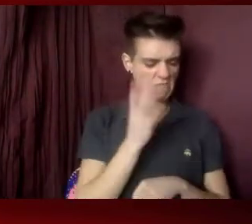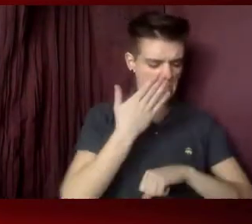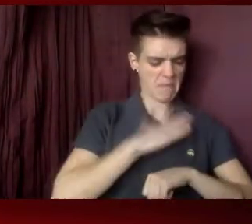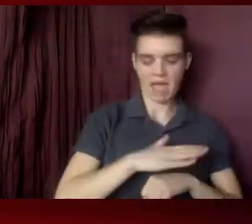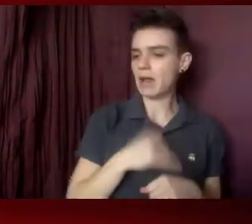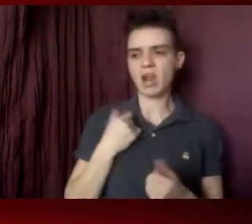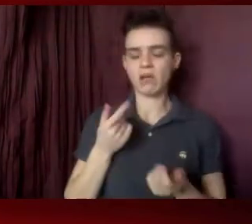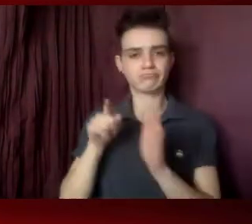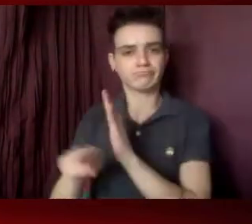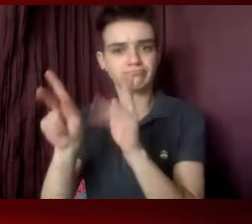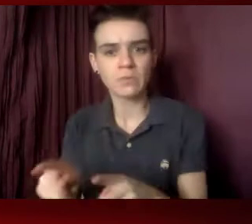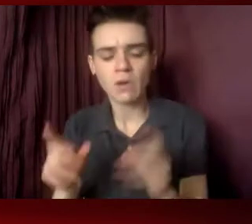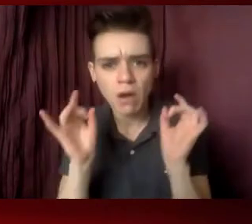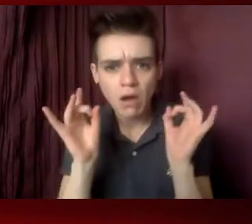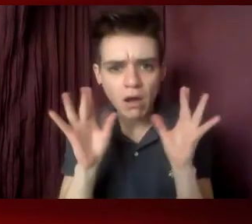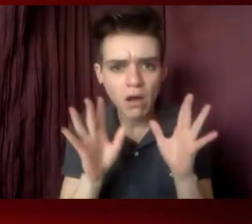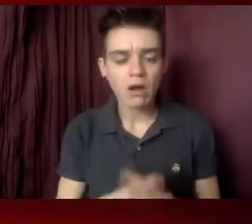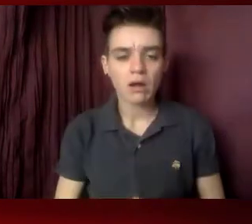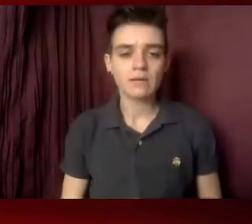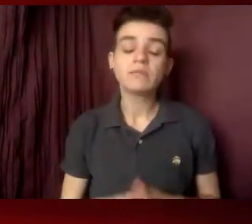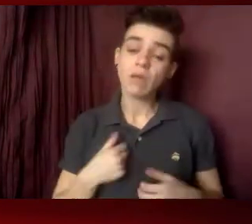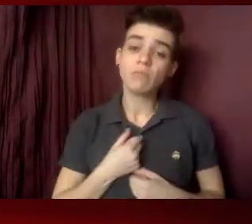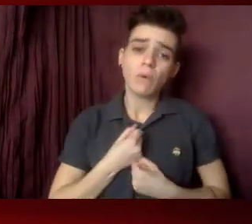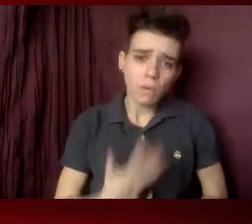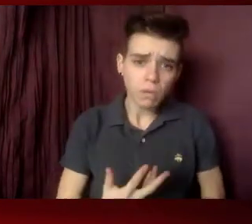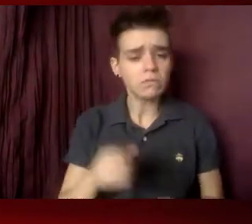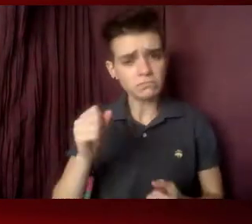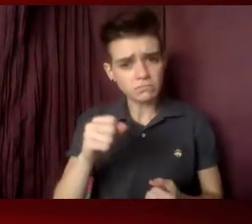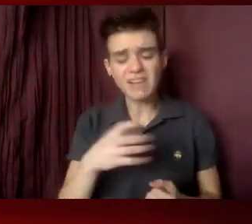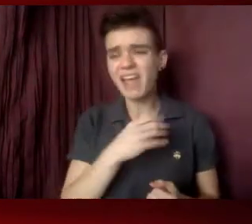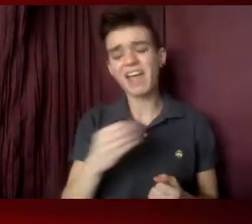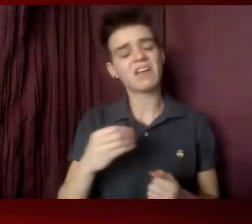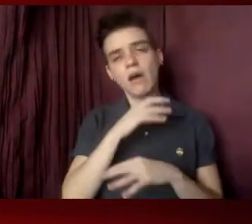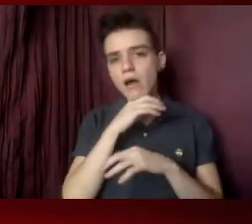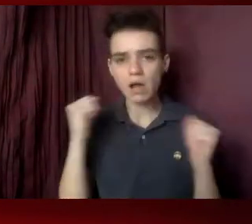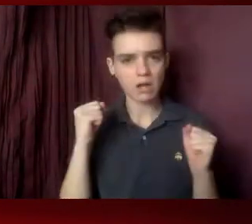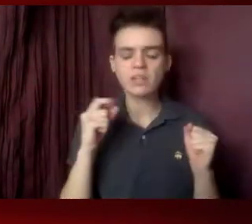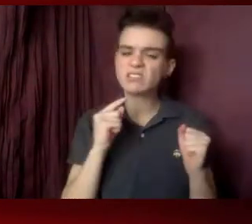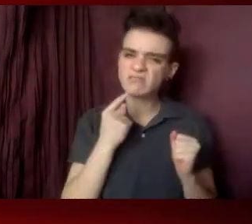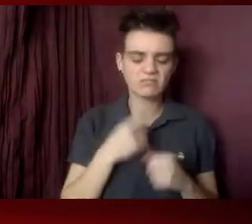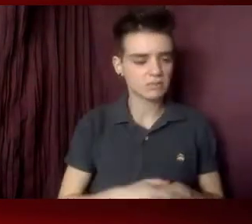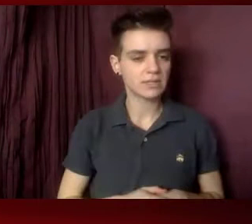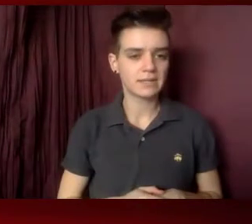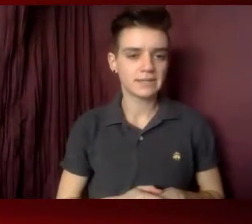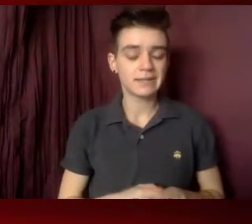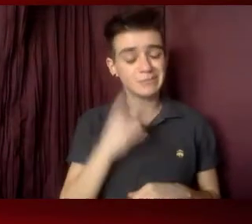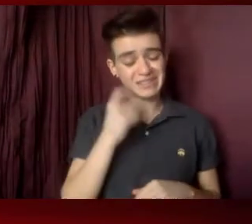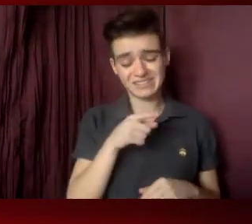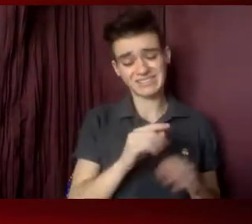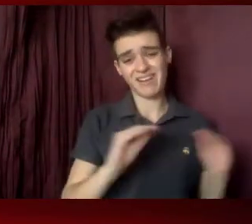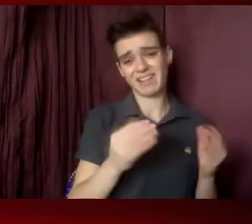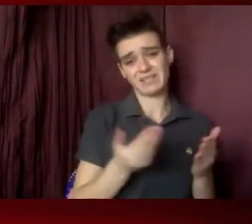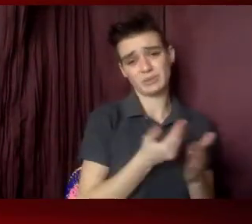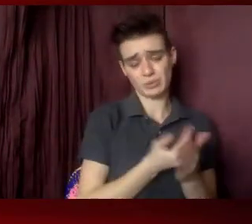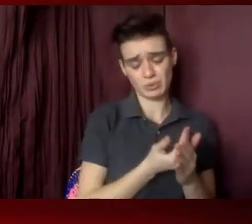And while I'm tired and hurt and definitely cynical, because these are not new issues or issues that can be solved with a band-aid, I